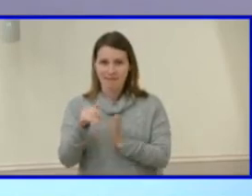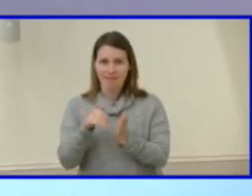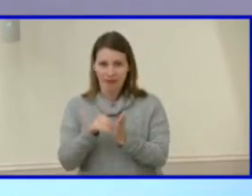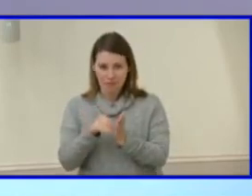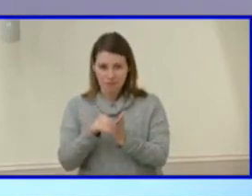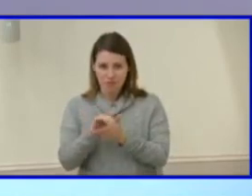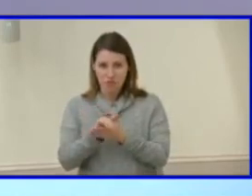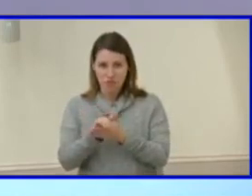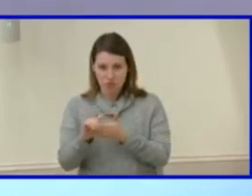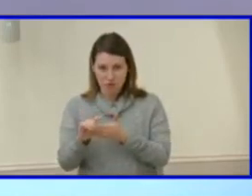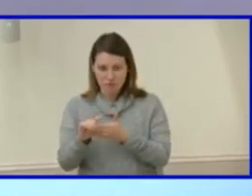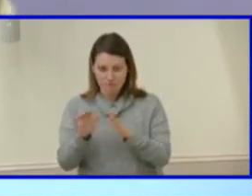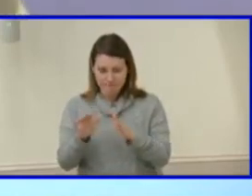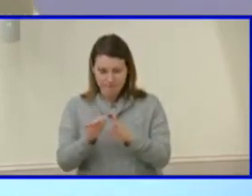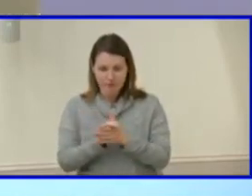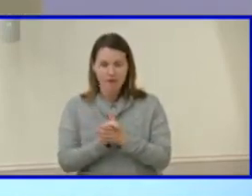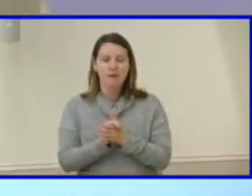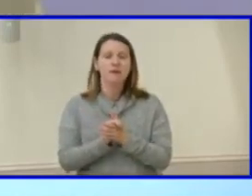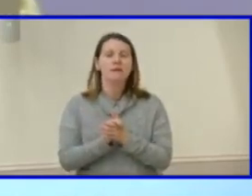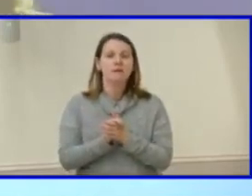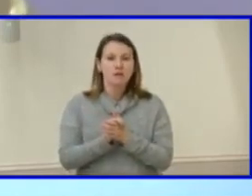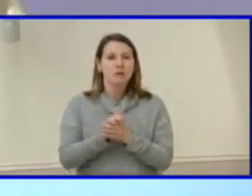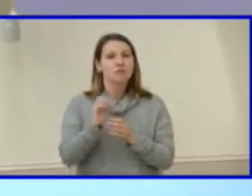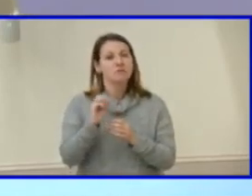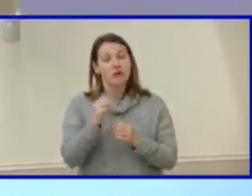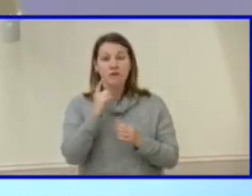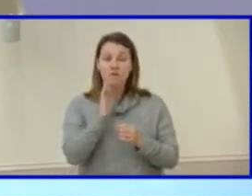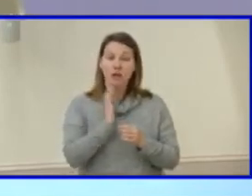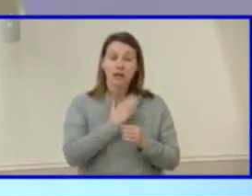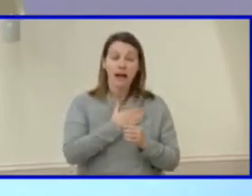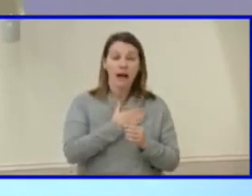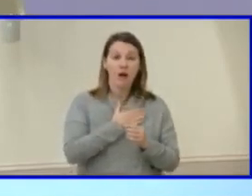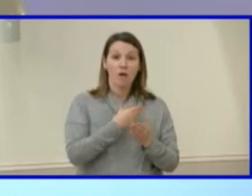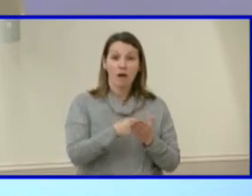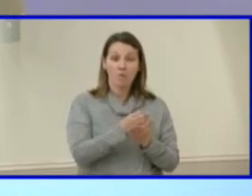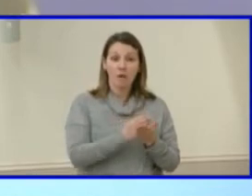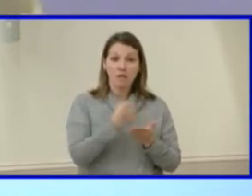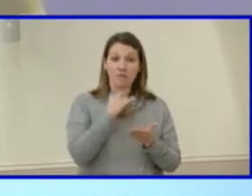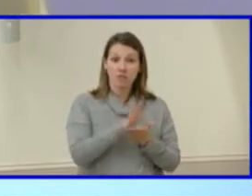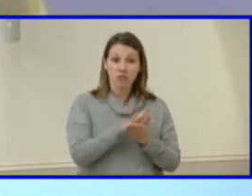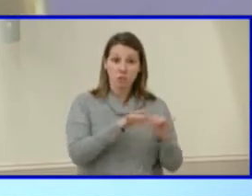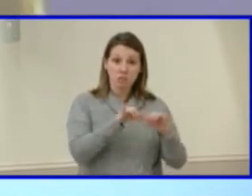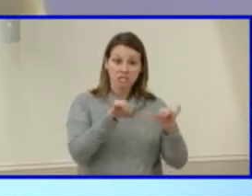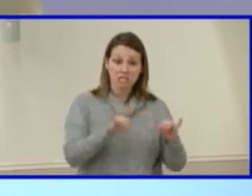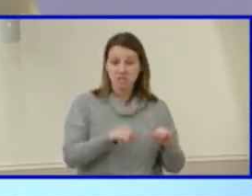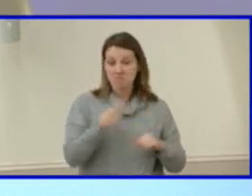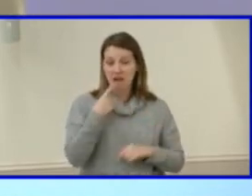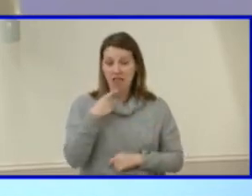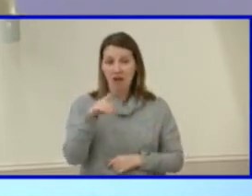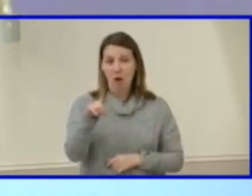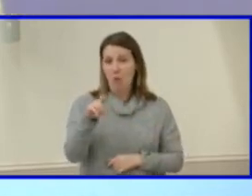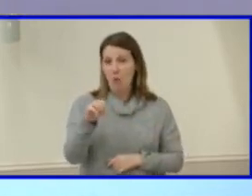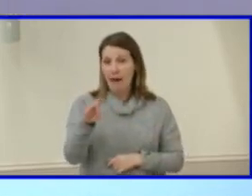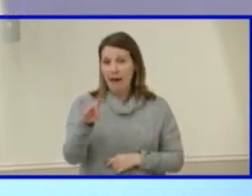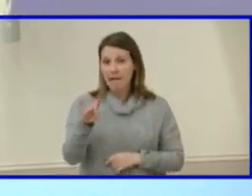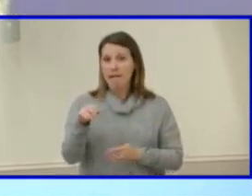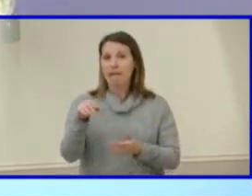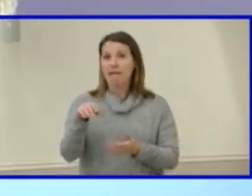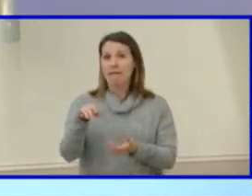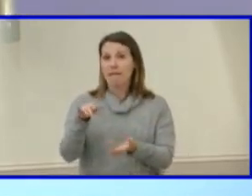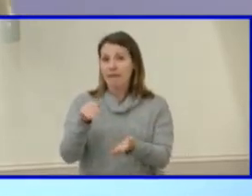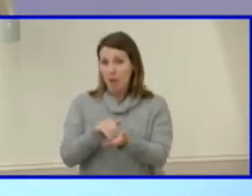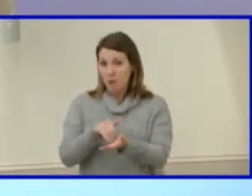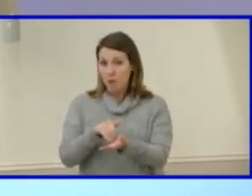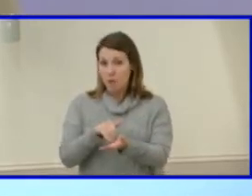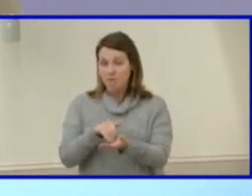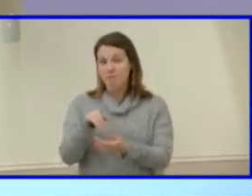size of our school system, that's, you know, an acceptable number. I think it's not too big an ask. And